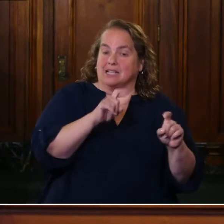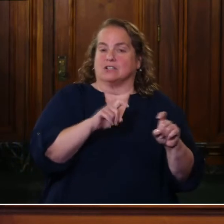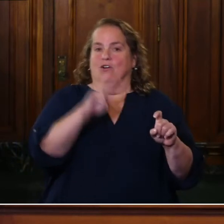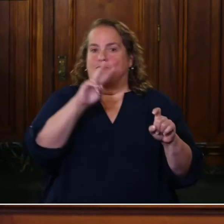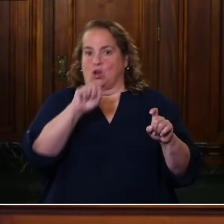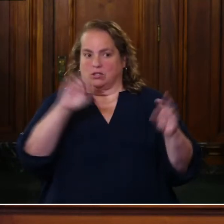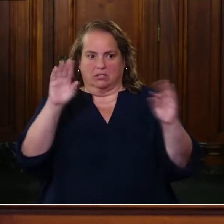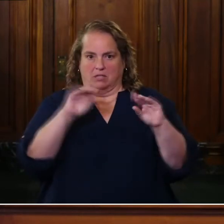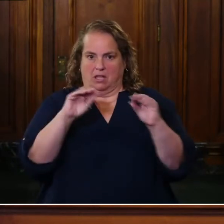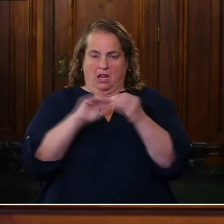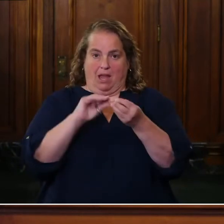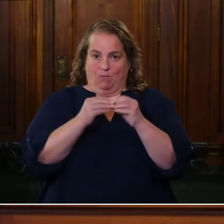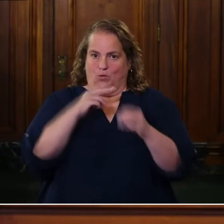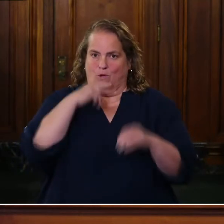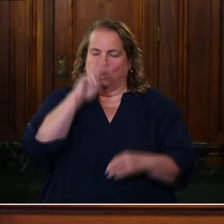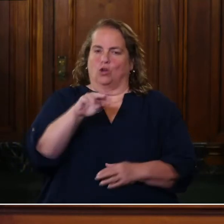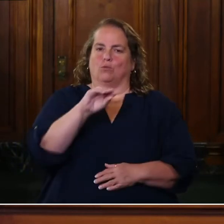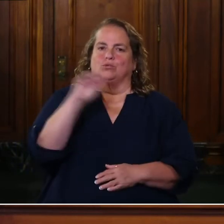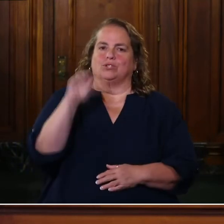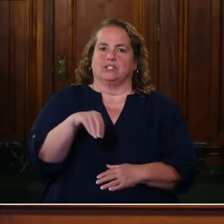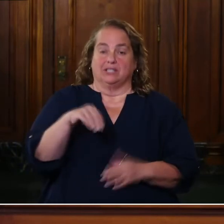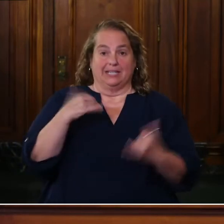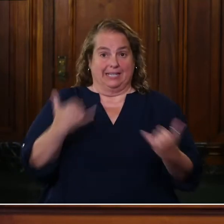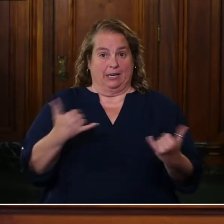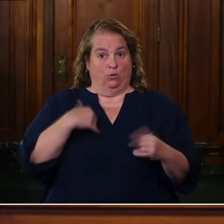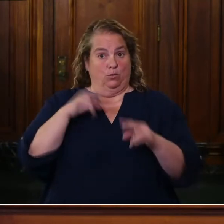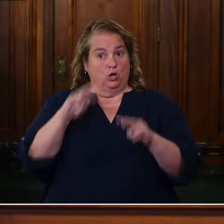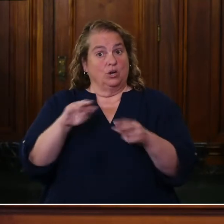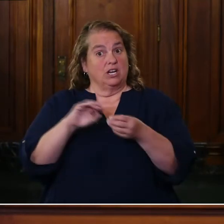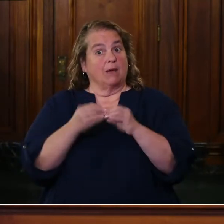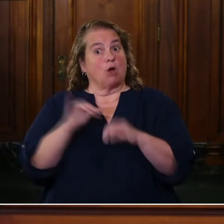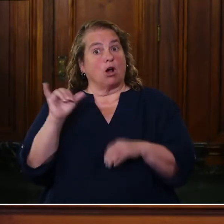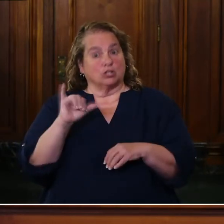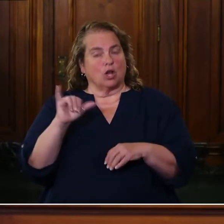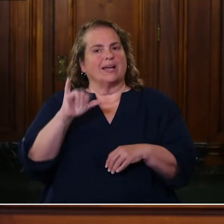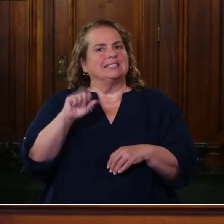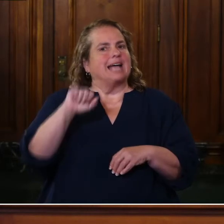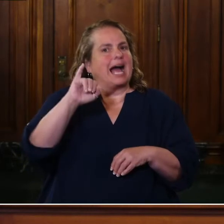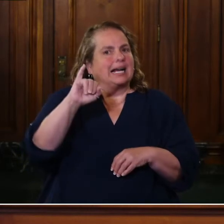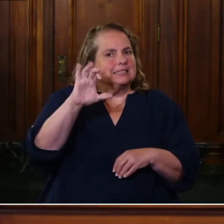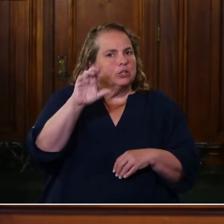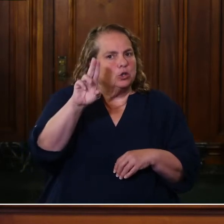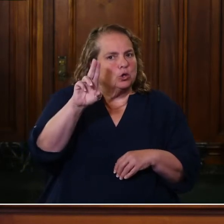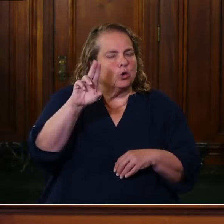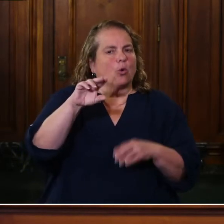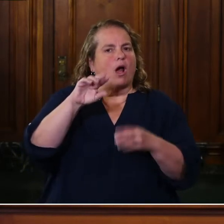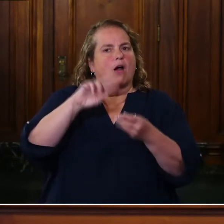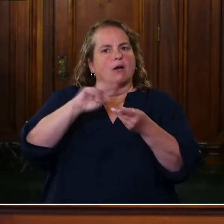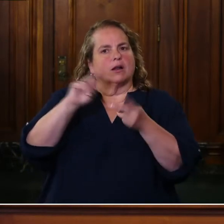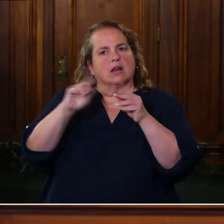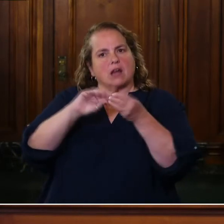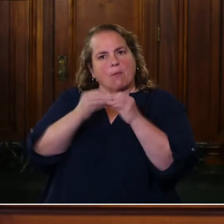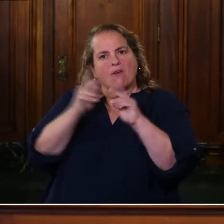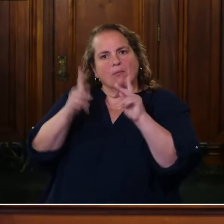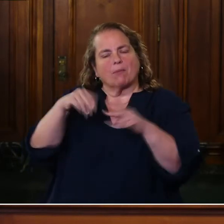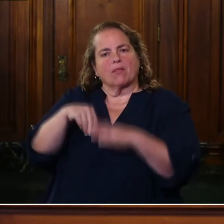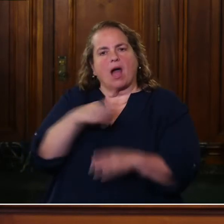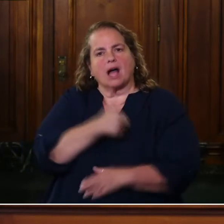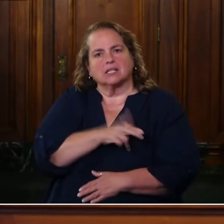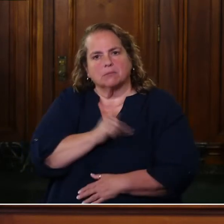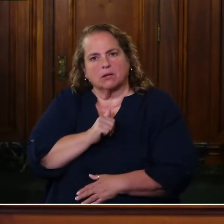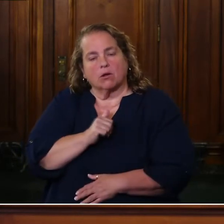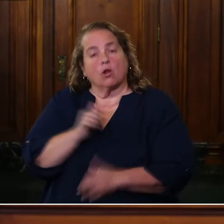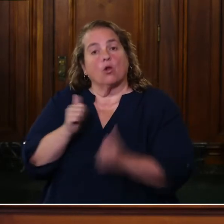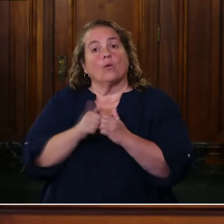now look at significantly is the ICU and the hospitalization rate. So with that, and I want to give